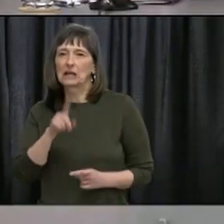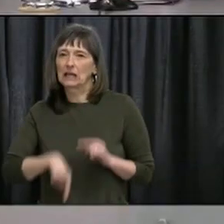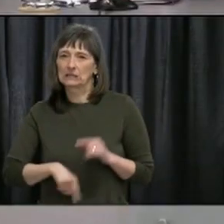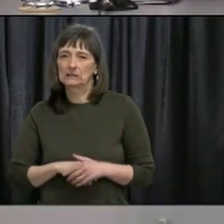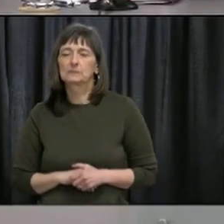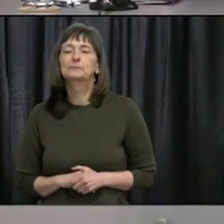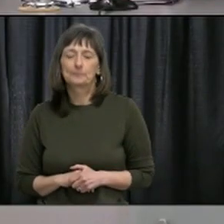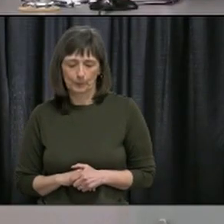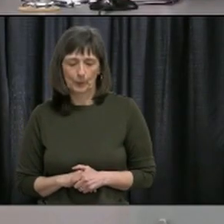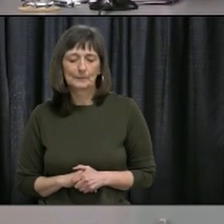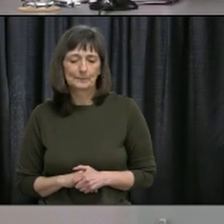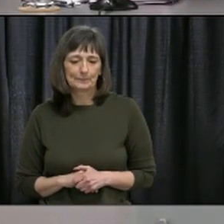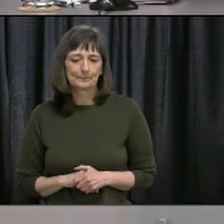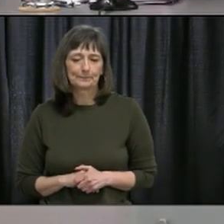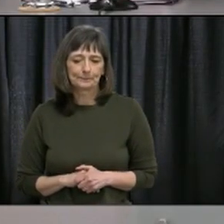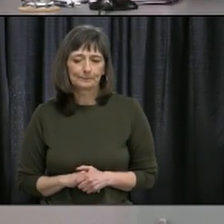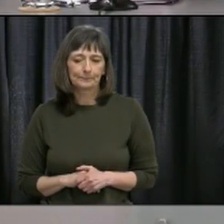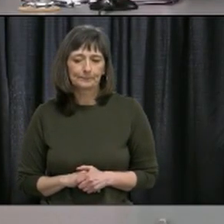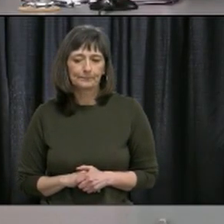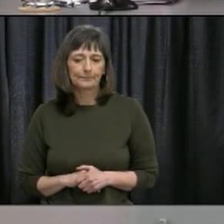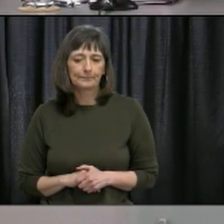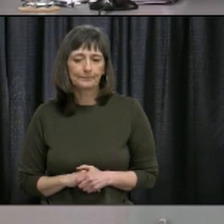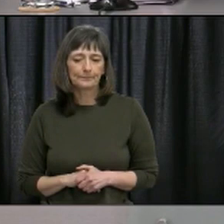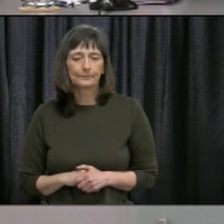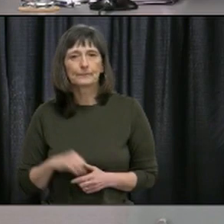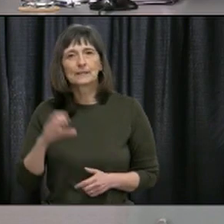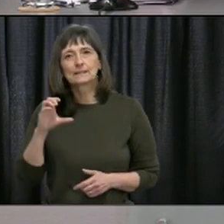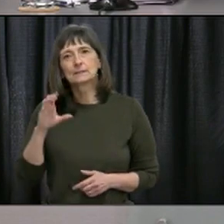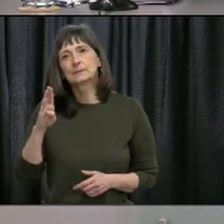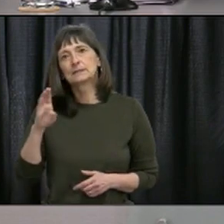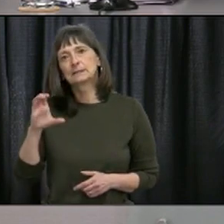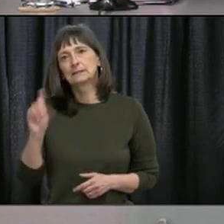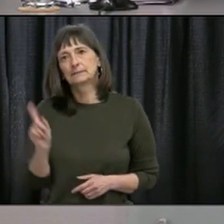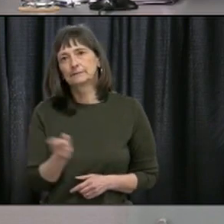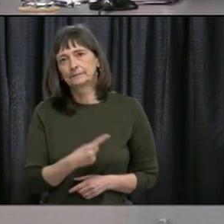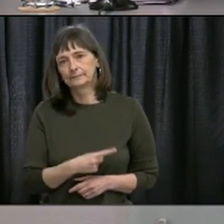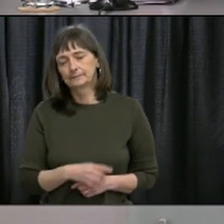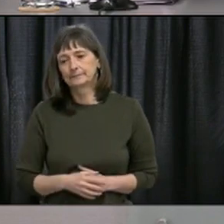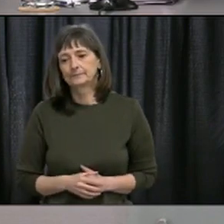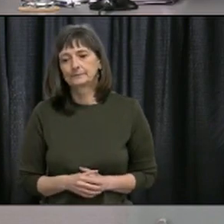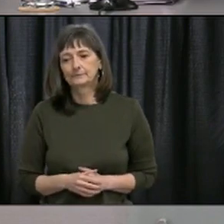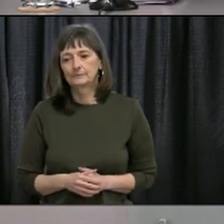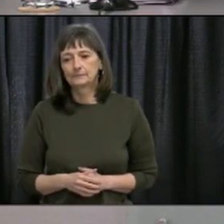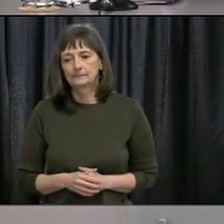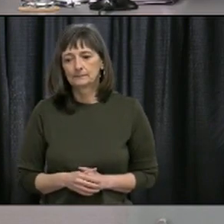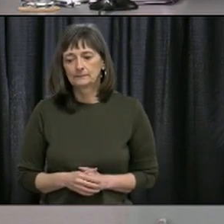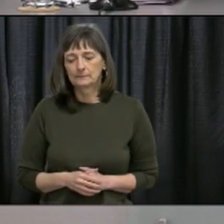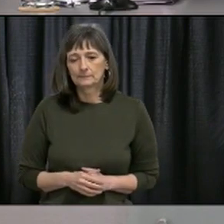Okay, thank you. Our next questions are from Peter Cowan of CDC News. Please go ahead.